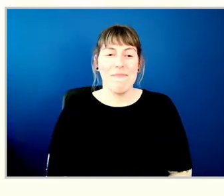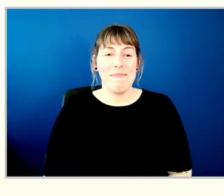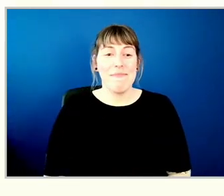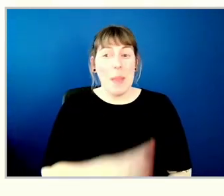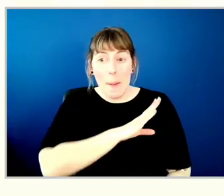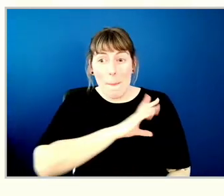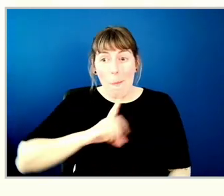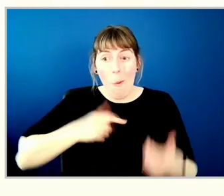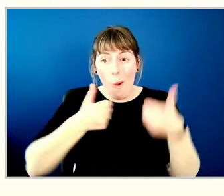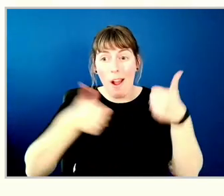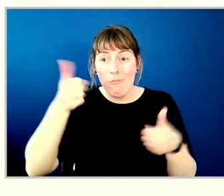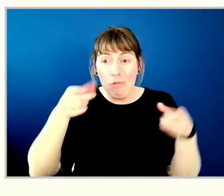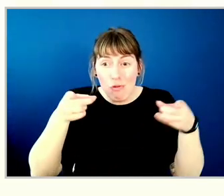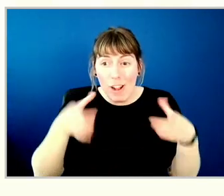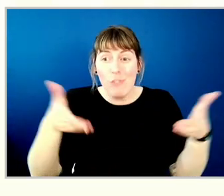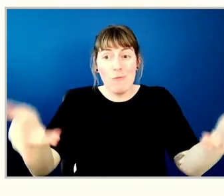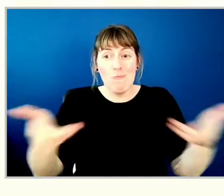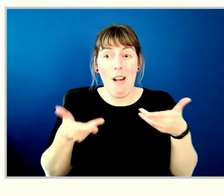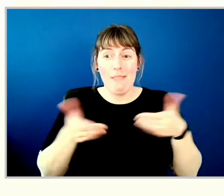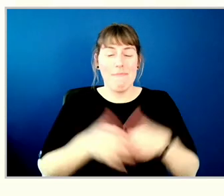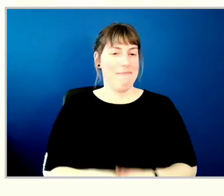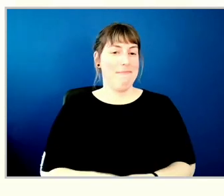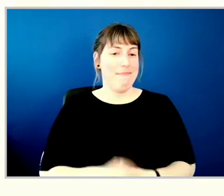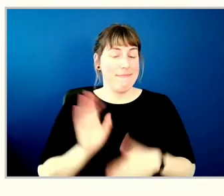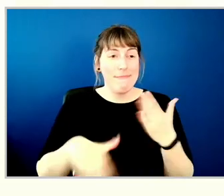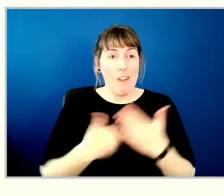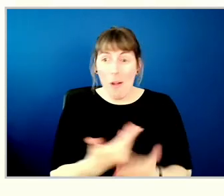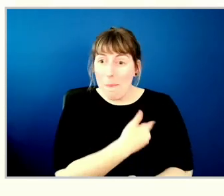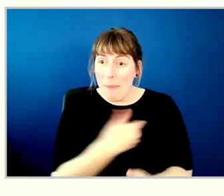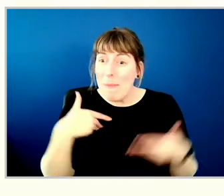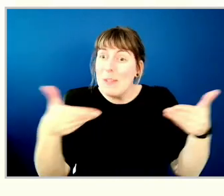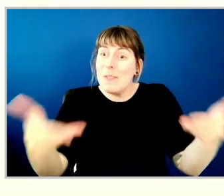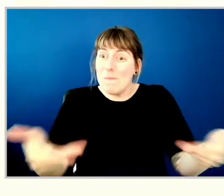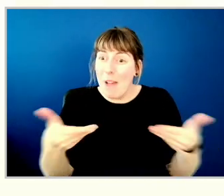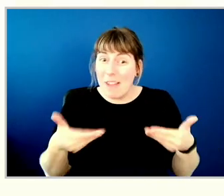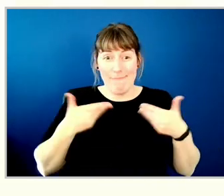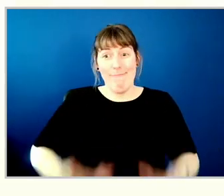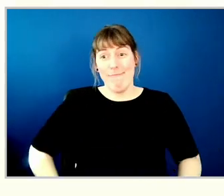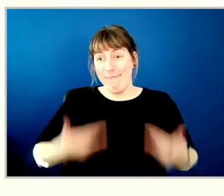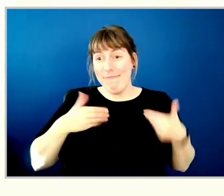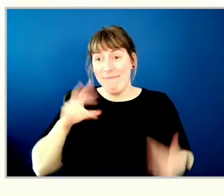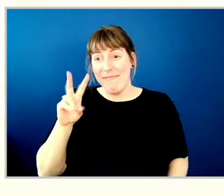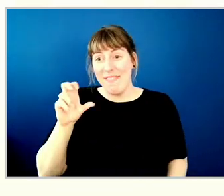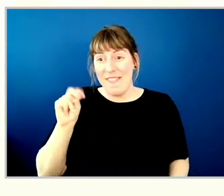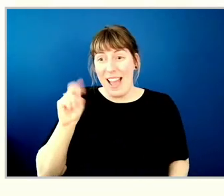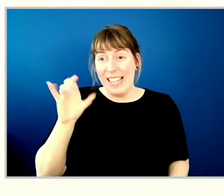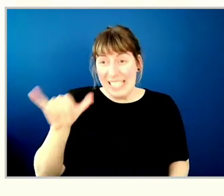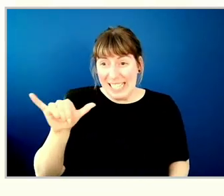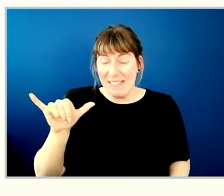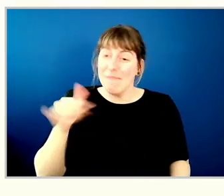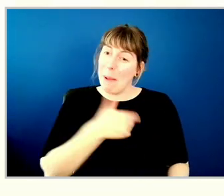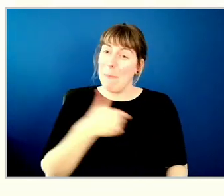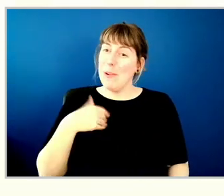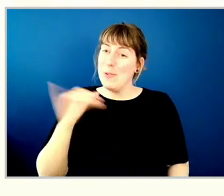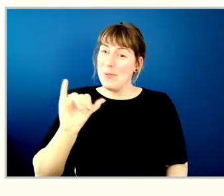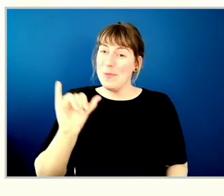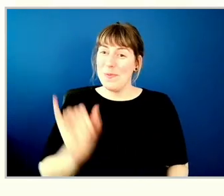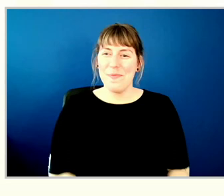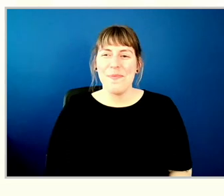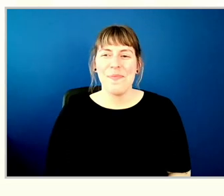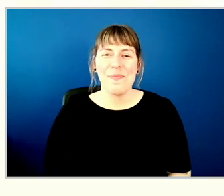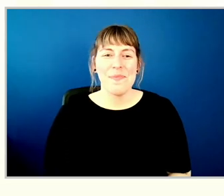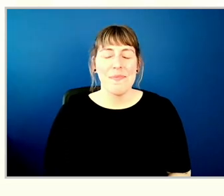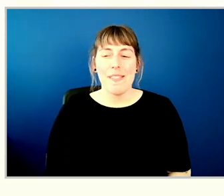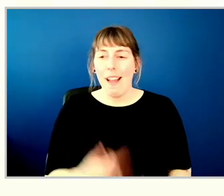directors and all of the members. I, too, am a Van City Bank member. And I look